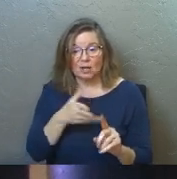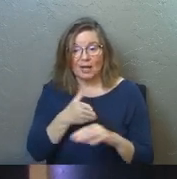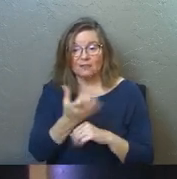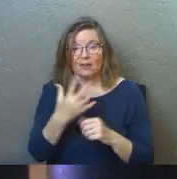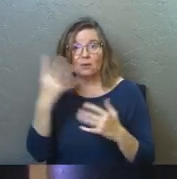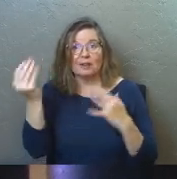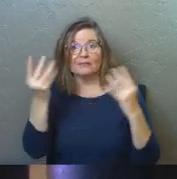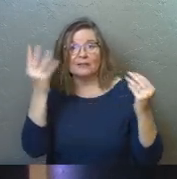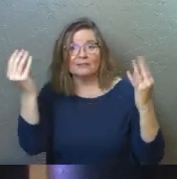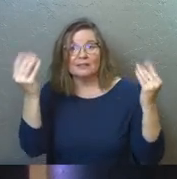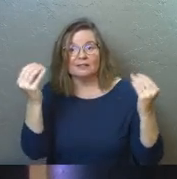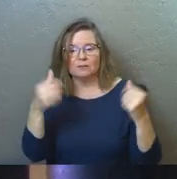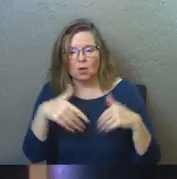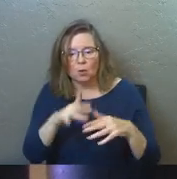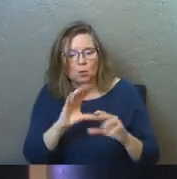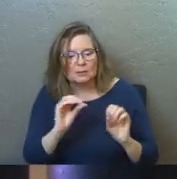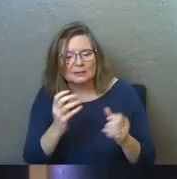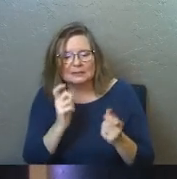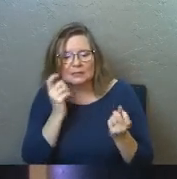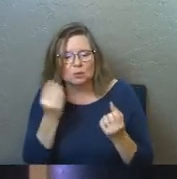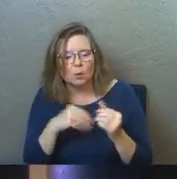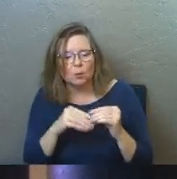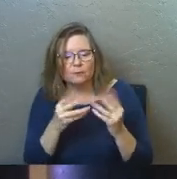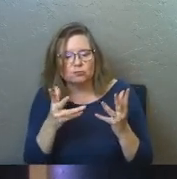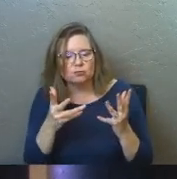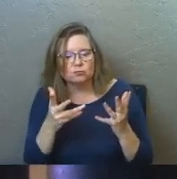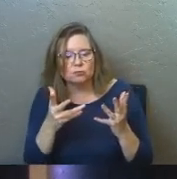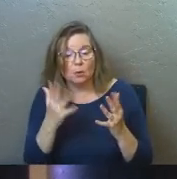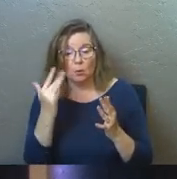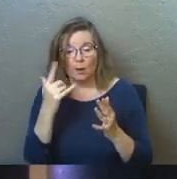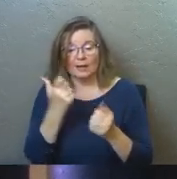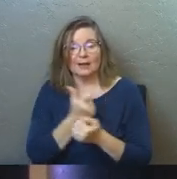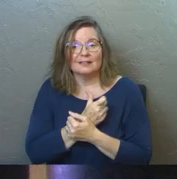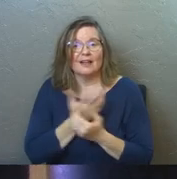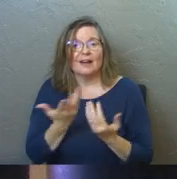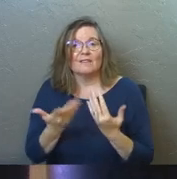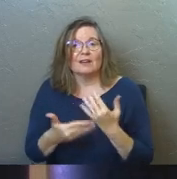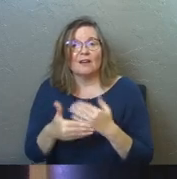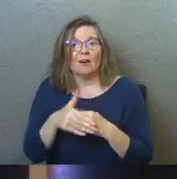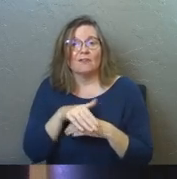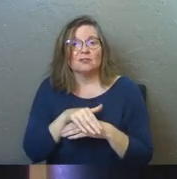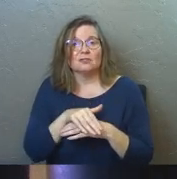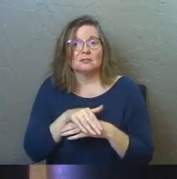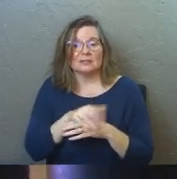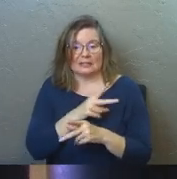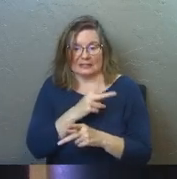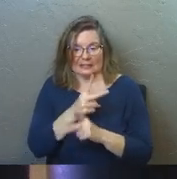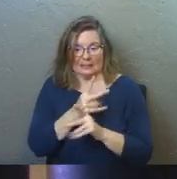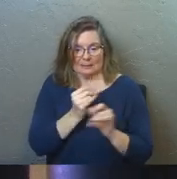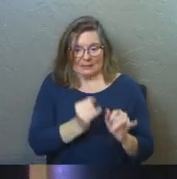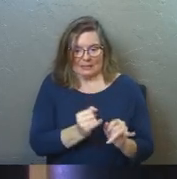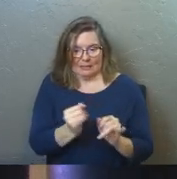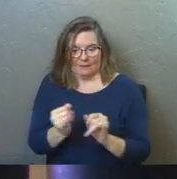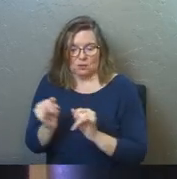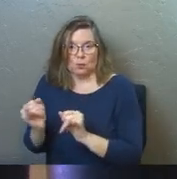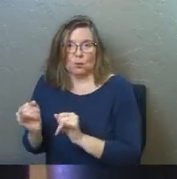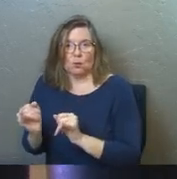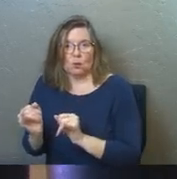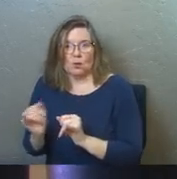her after everybody else leaves. Go and sin no more. Why? Because love covers. It keeps it individual.